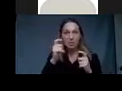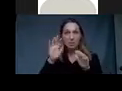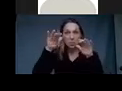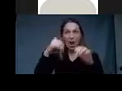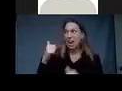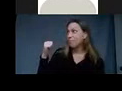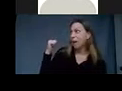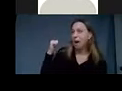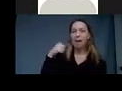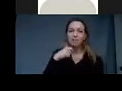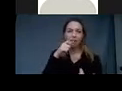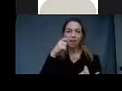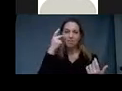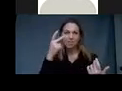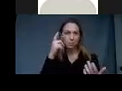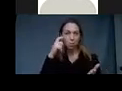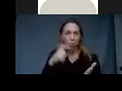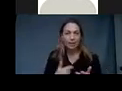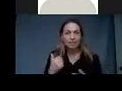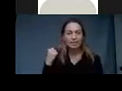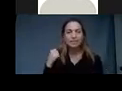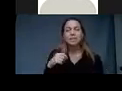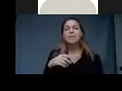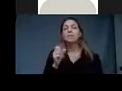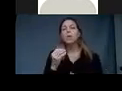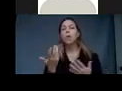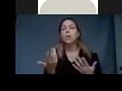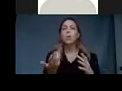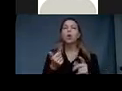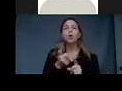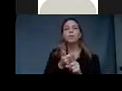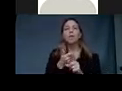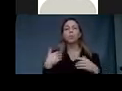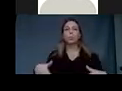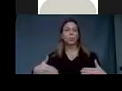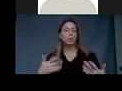in the background. So there is a sense of vulnerability here.